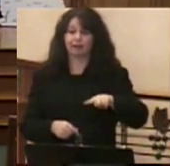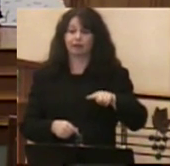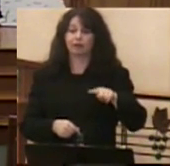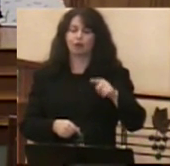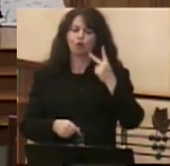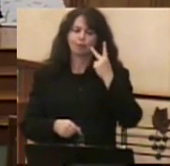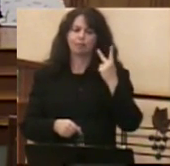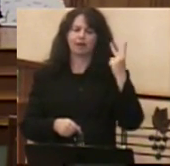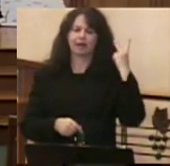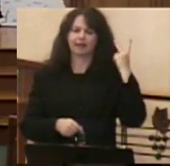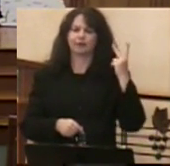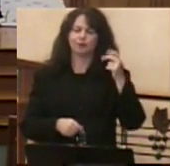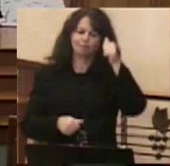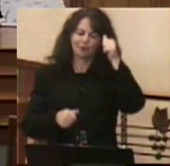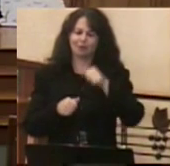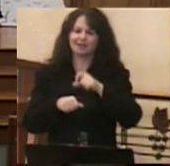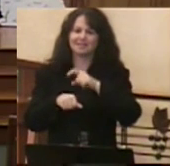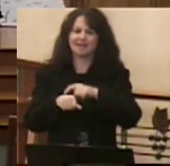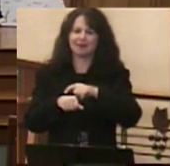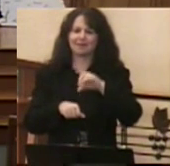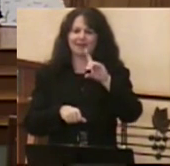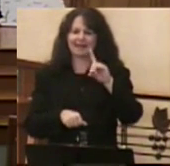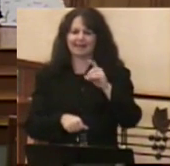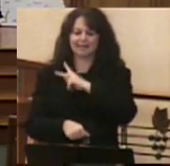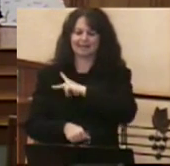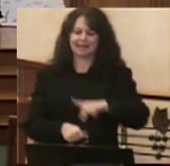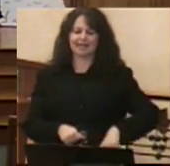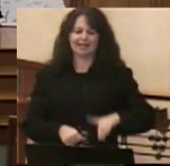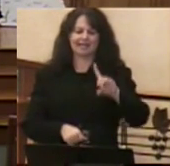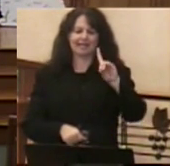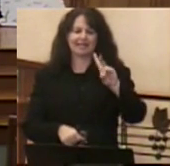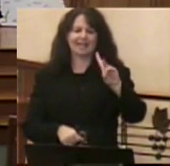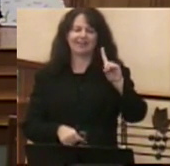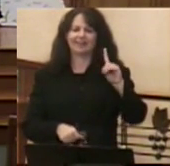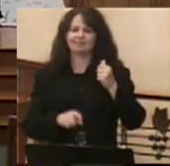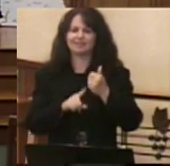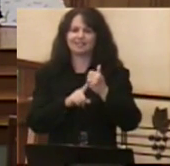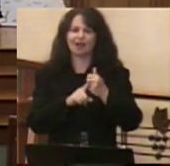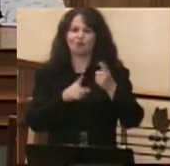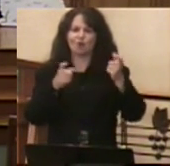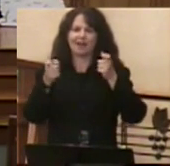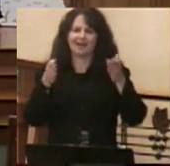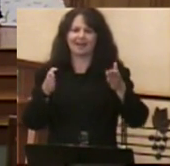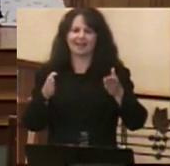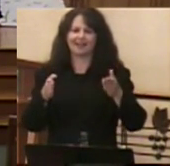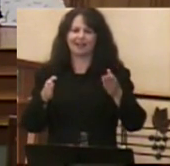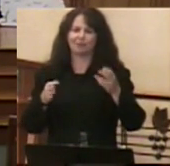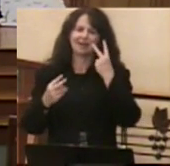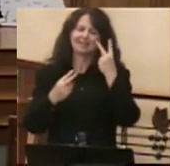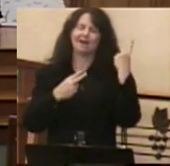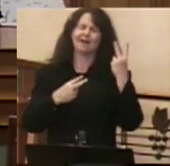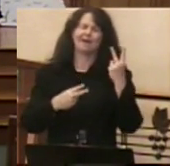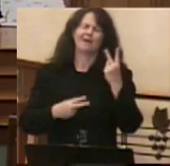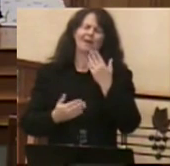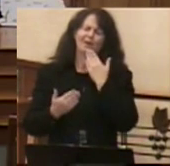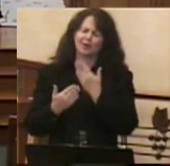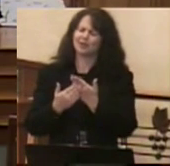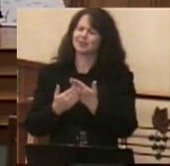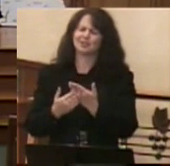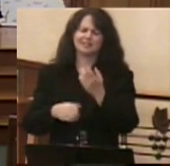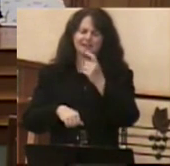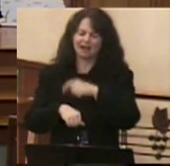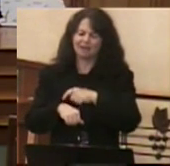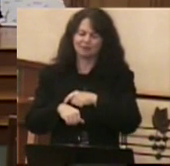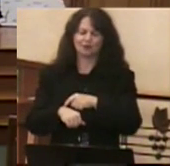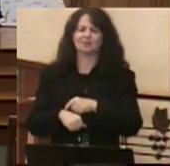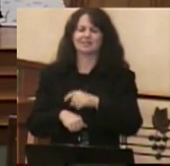time when King David would reign, and they would say, ah, the good old days of King David. Today,